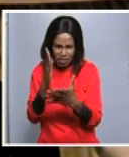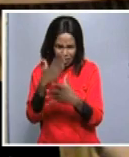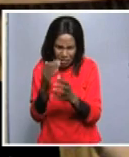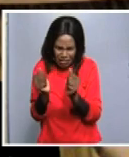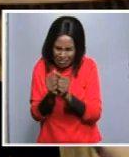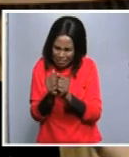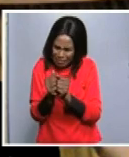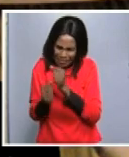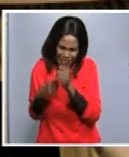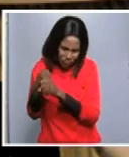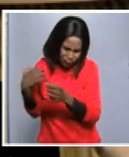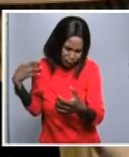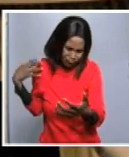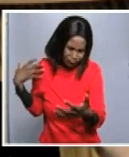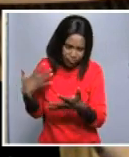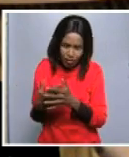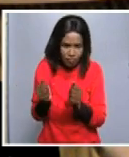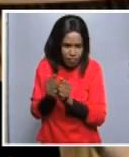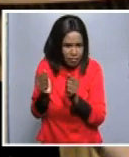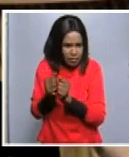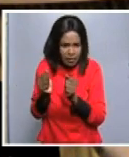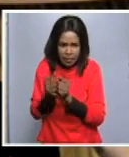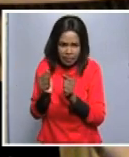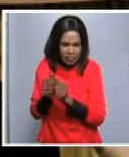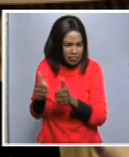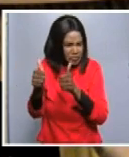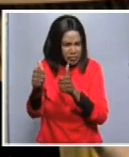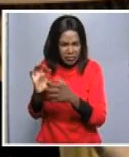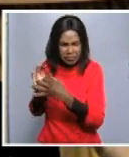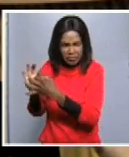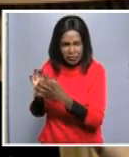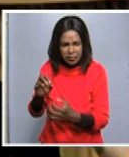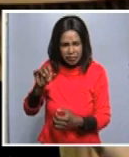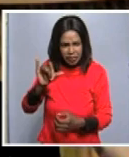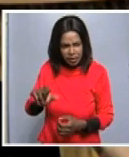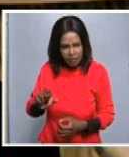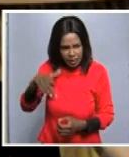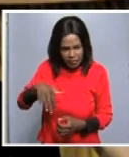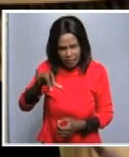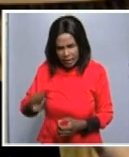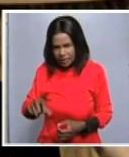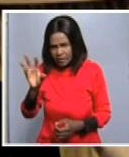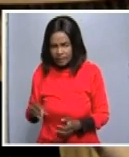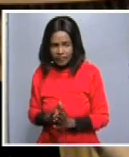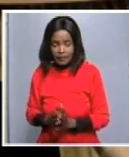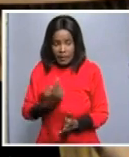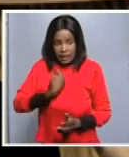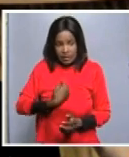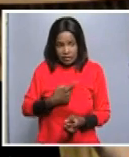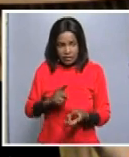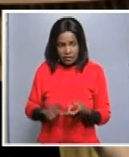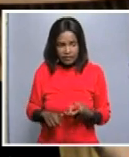enjoyed over so many decades and myself and minister tembo have committed to